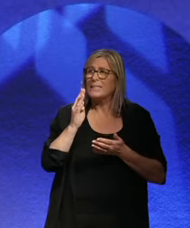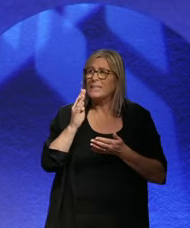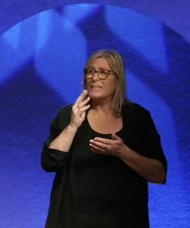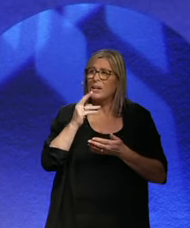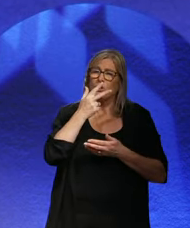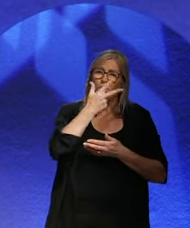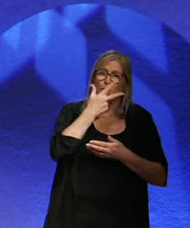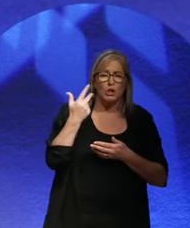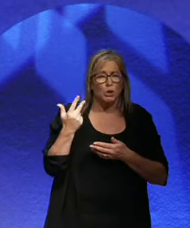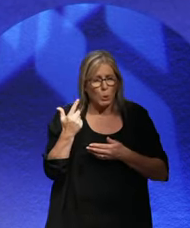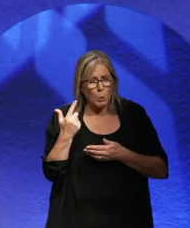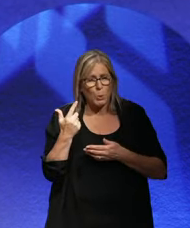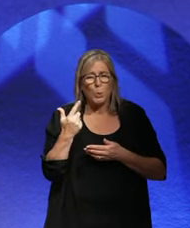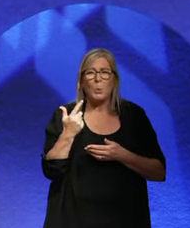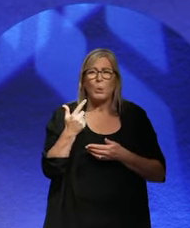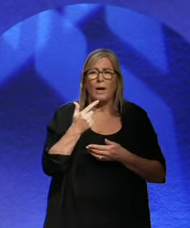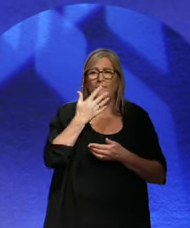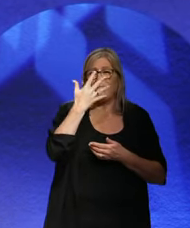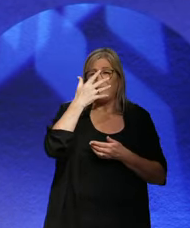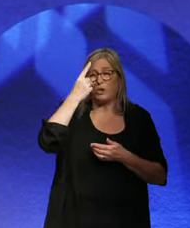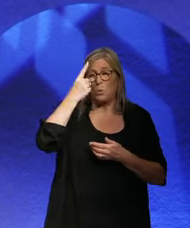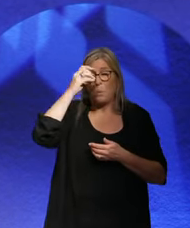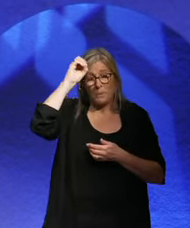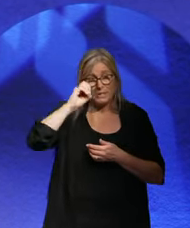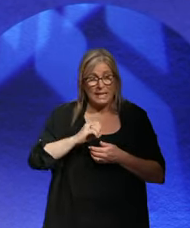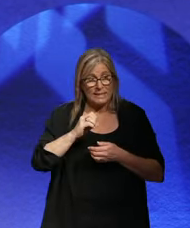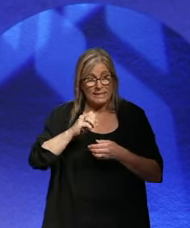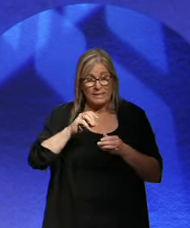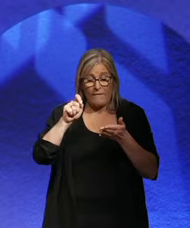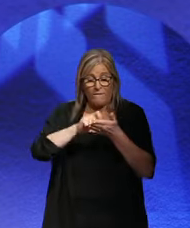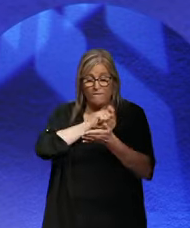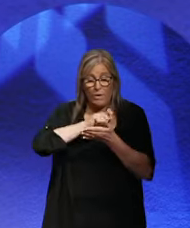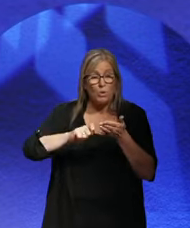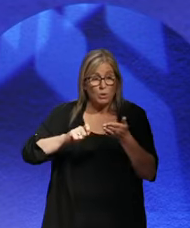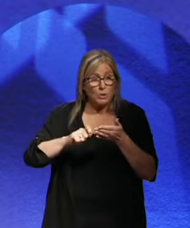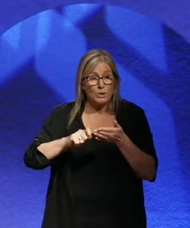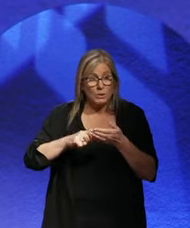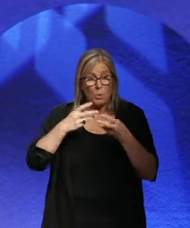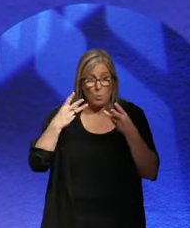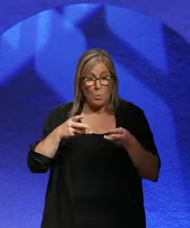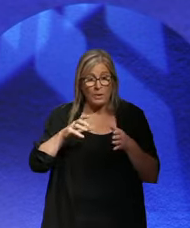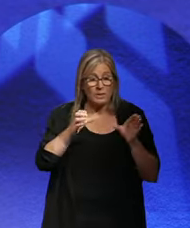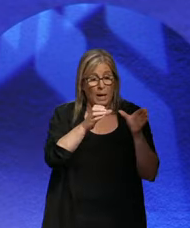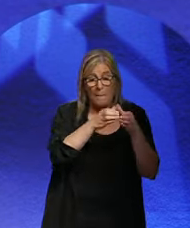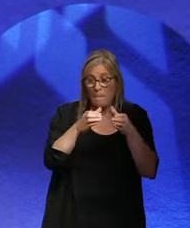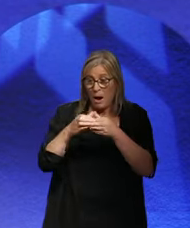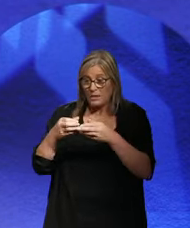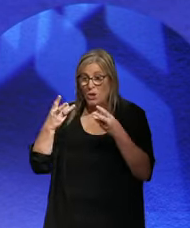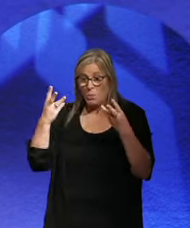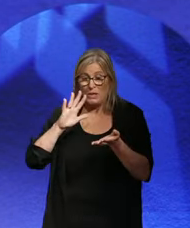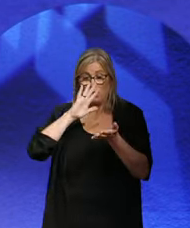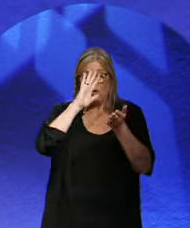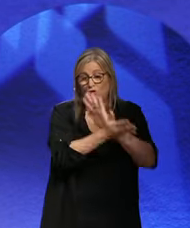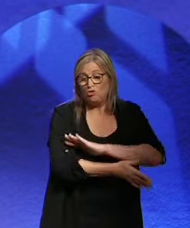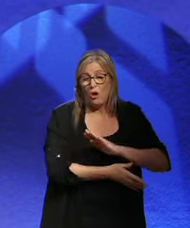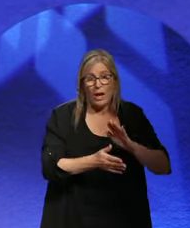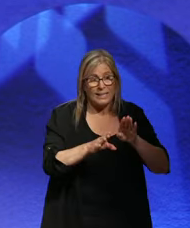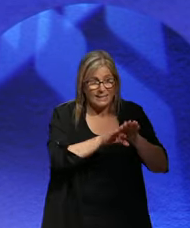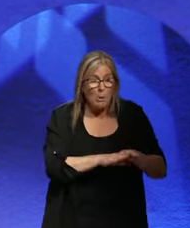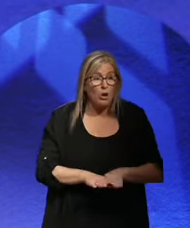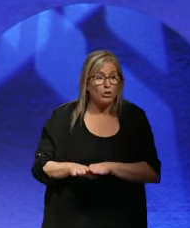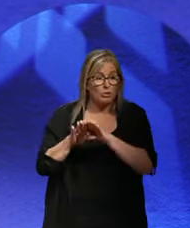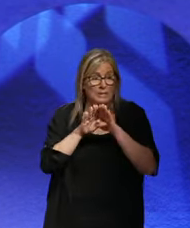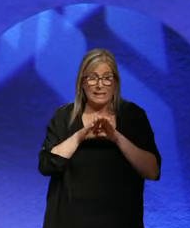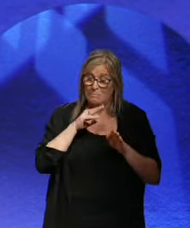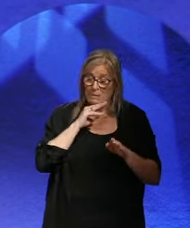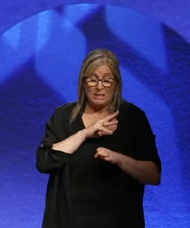1932, 51% of voters were voting for parties that wanted to destroy democracy. You're not in